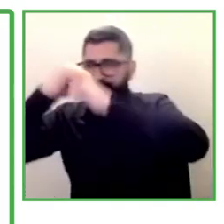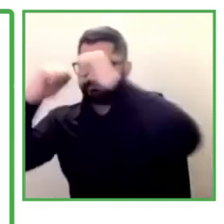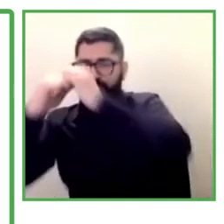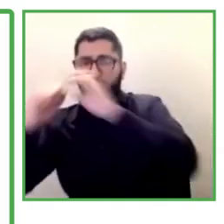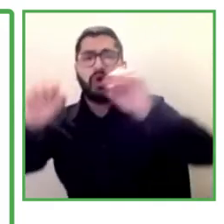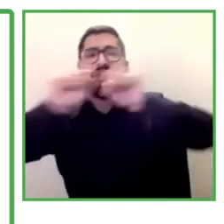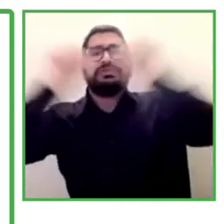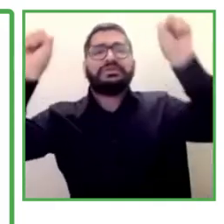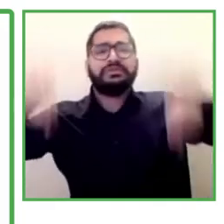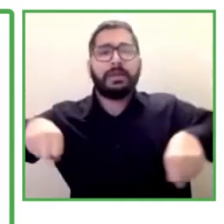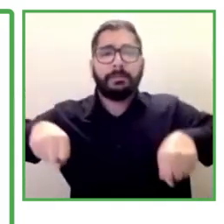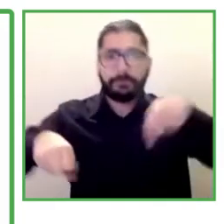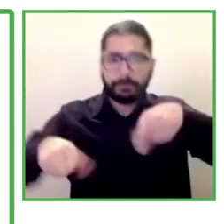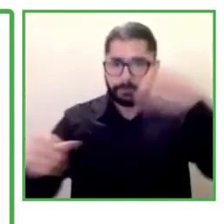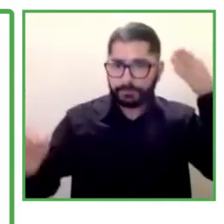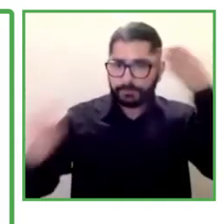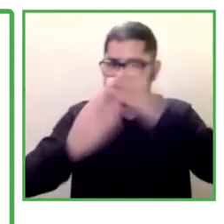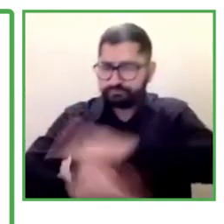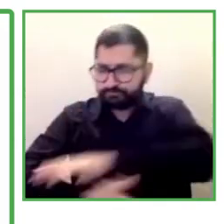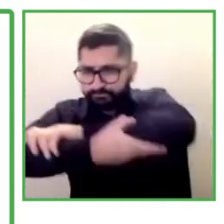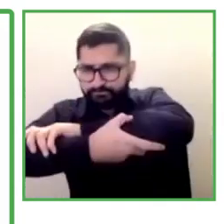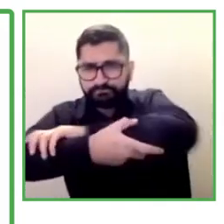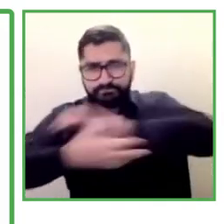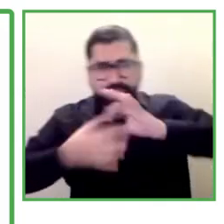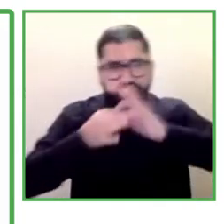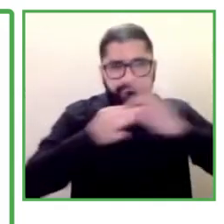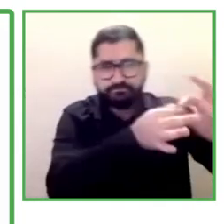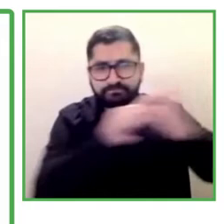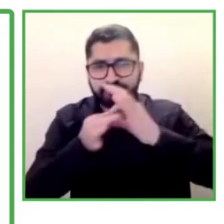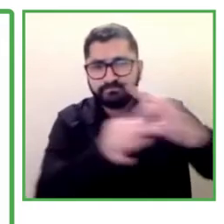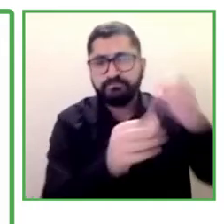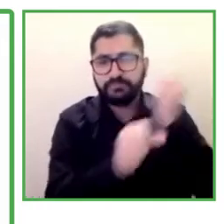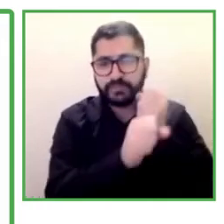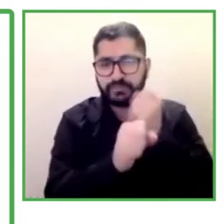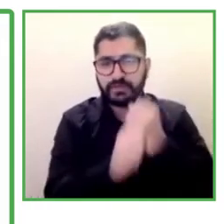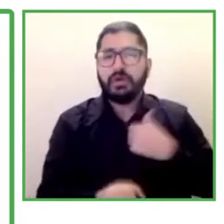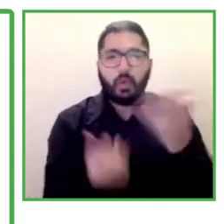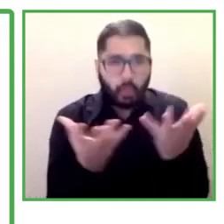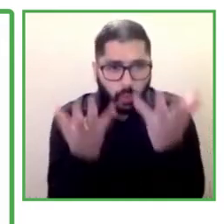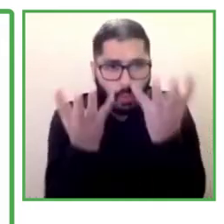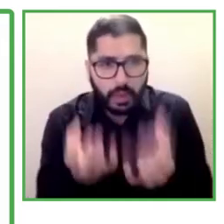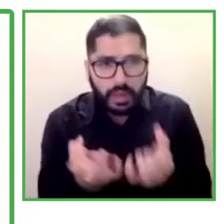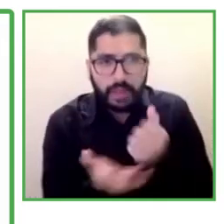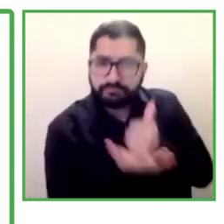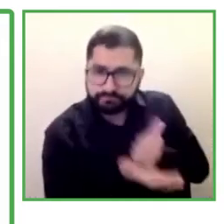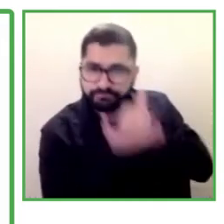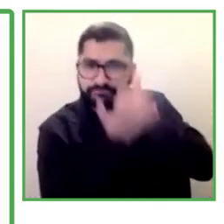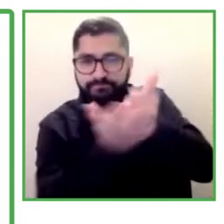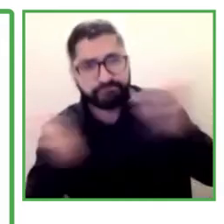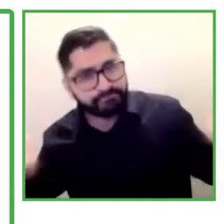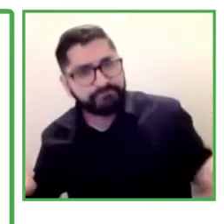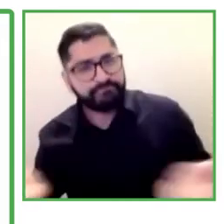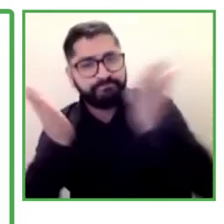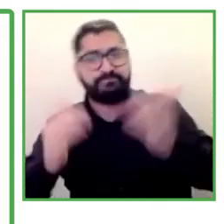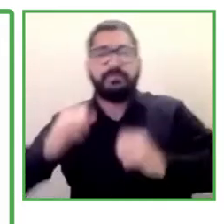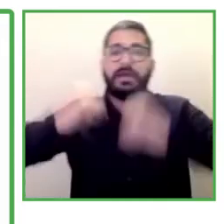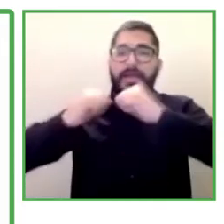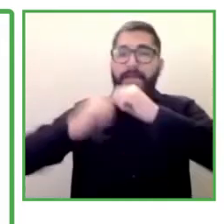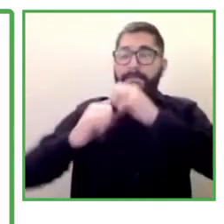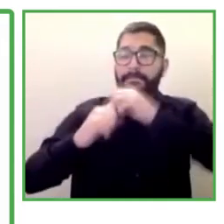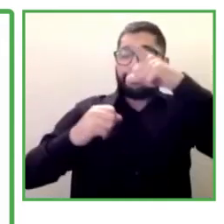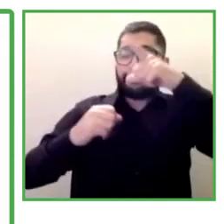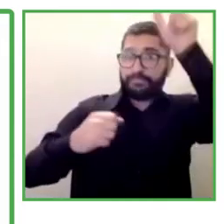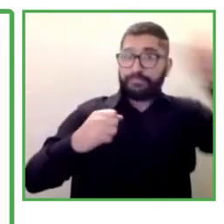And we need to contribute so that employers and governments and people with disabilities and all of the network of